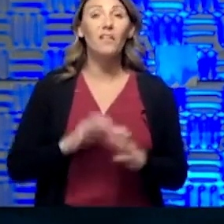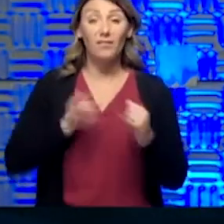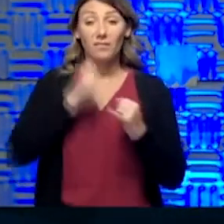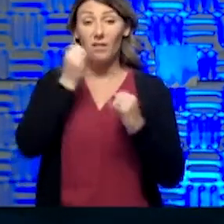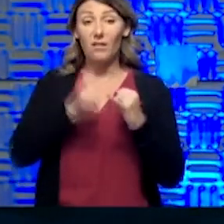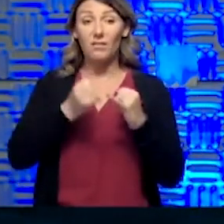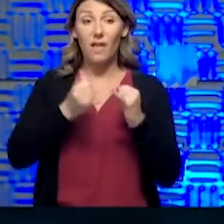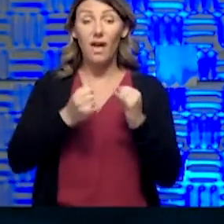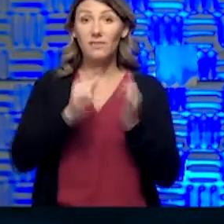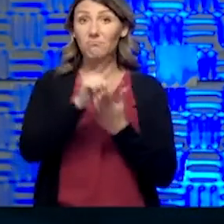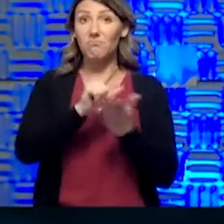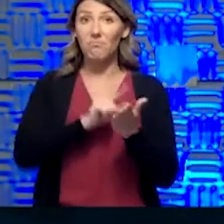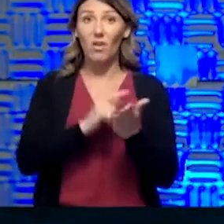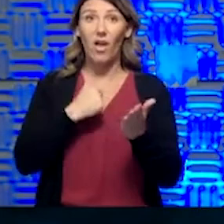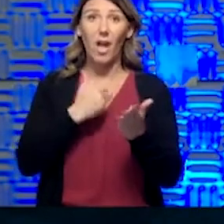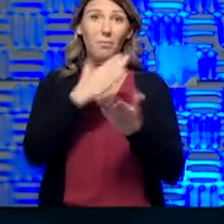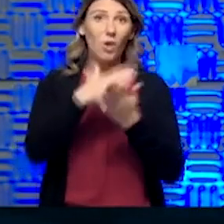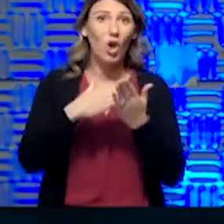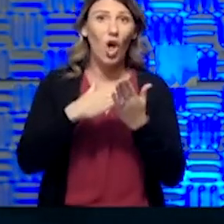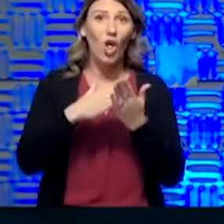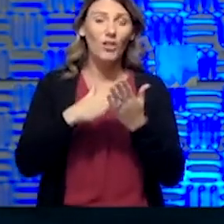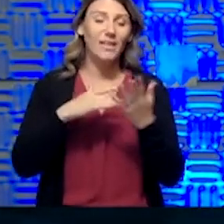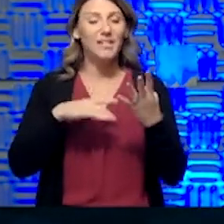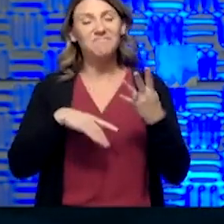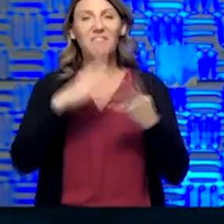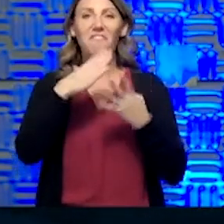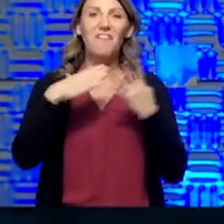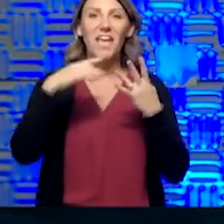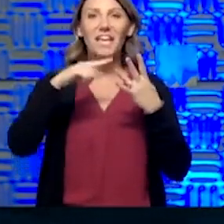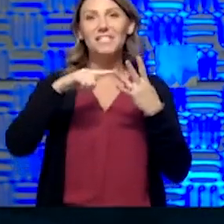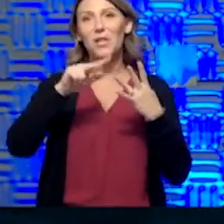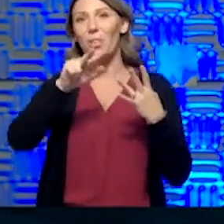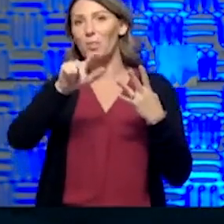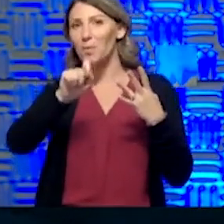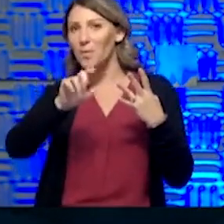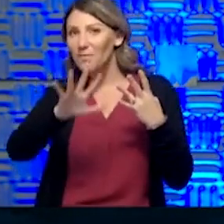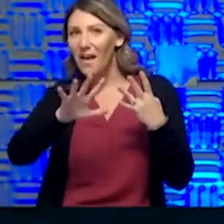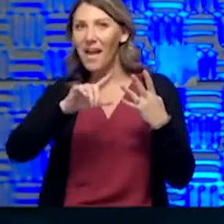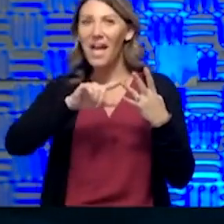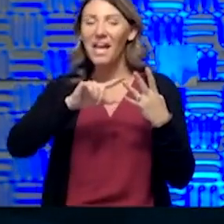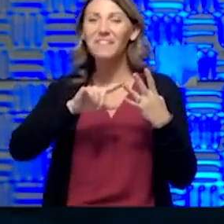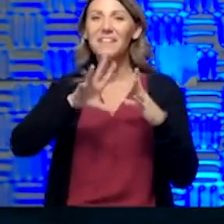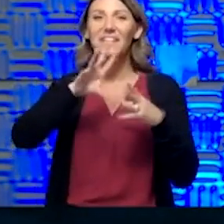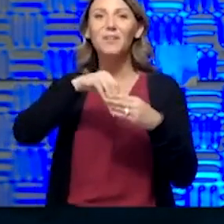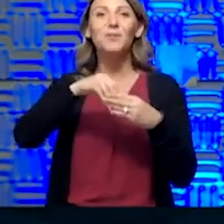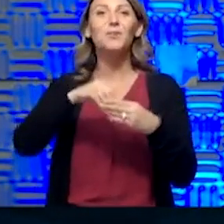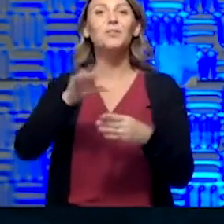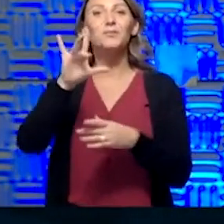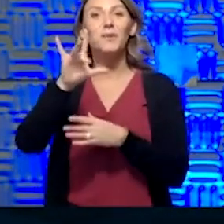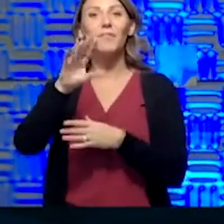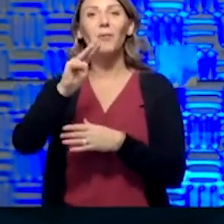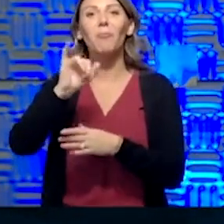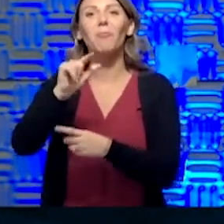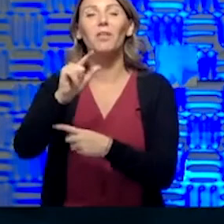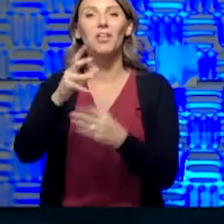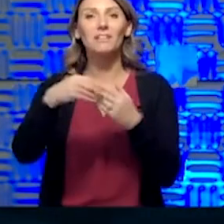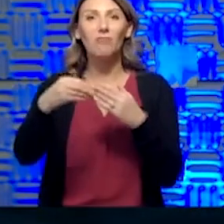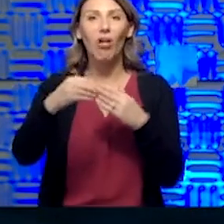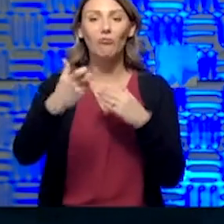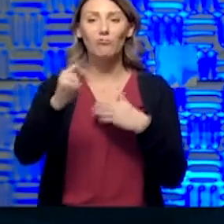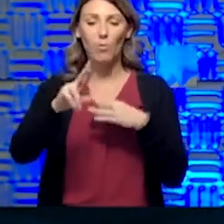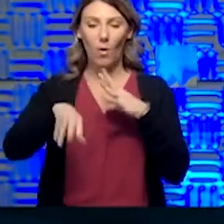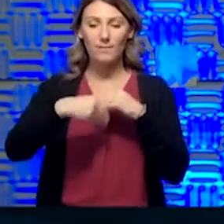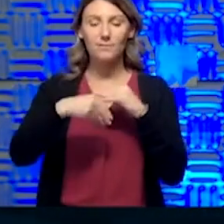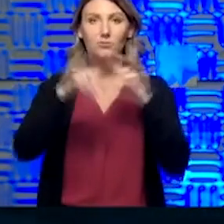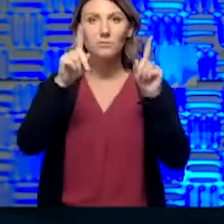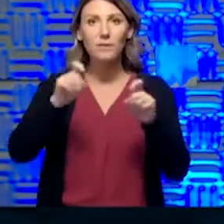bill, what I'm calling Phase 3.5, included $25 billion for additional testing and